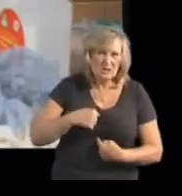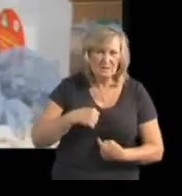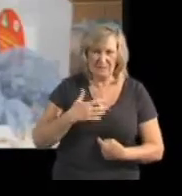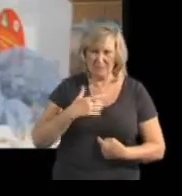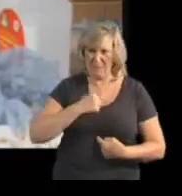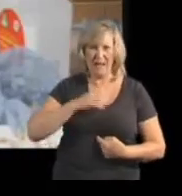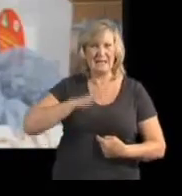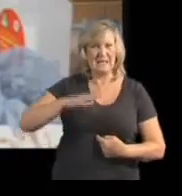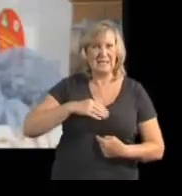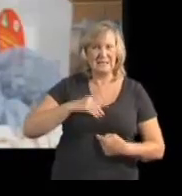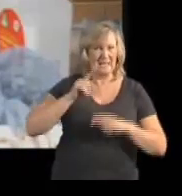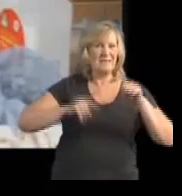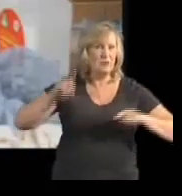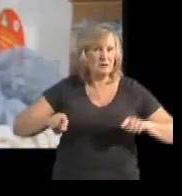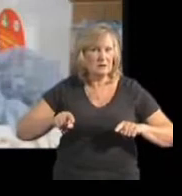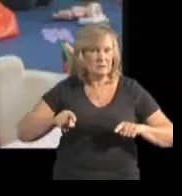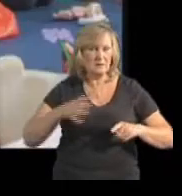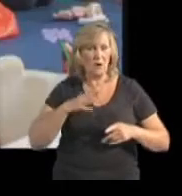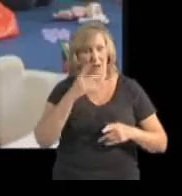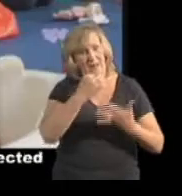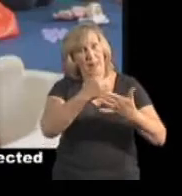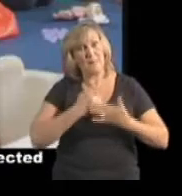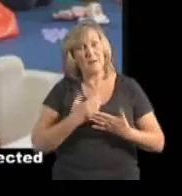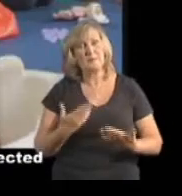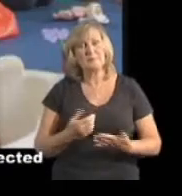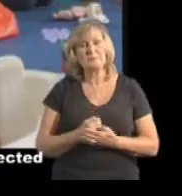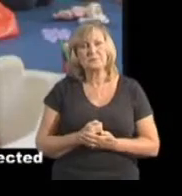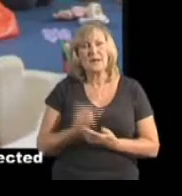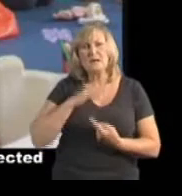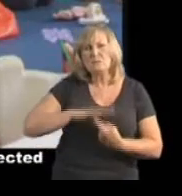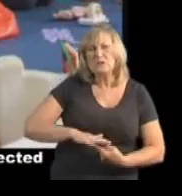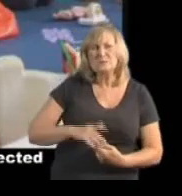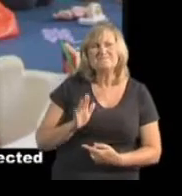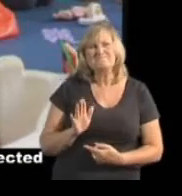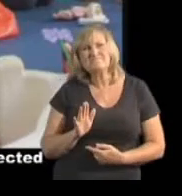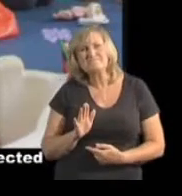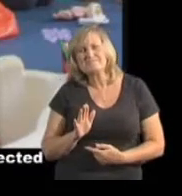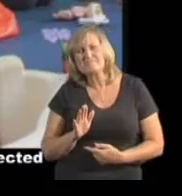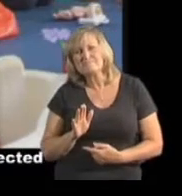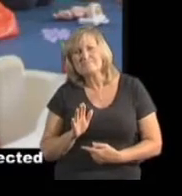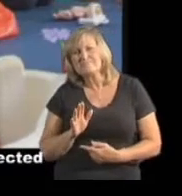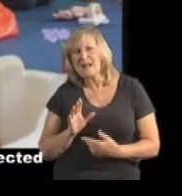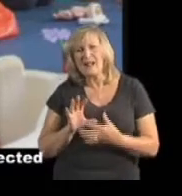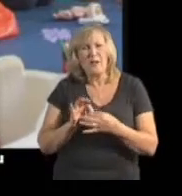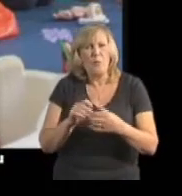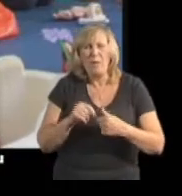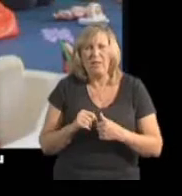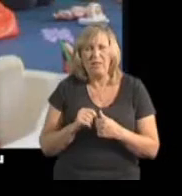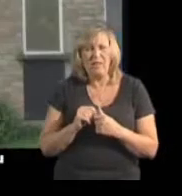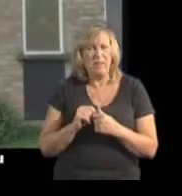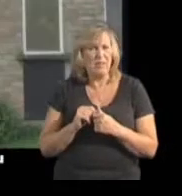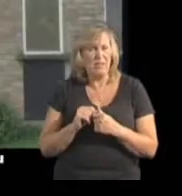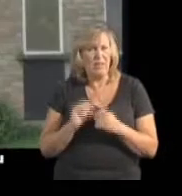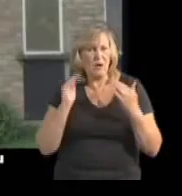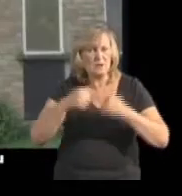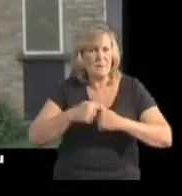to get the help that they need. Depression is not necessarily connected with the disorder but having to